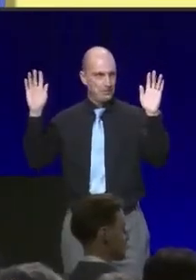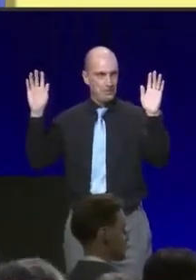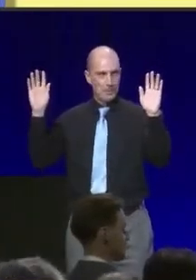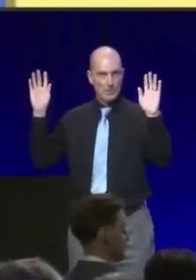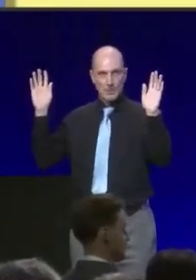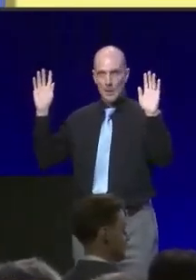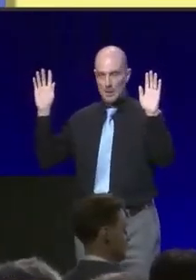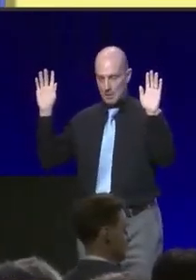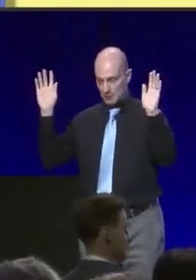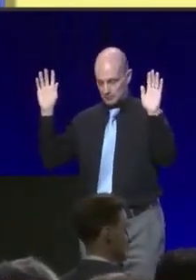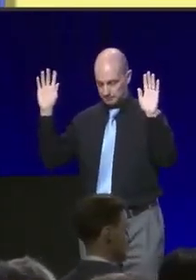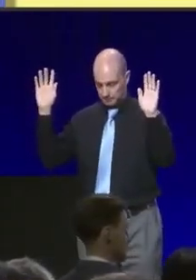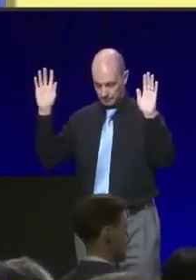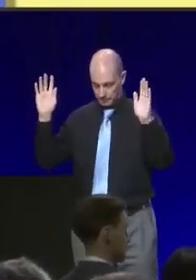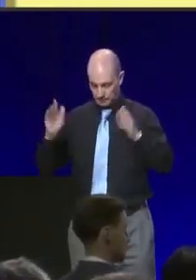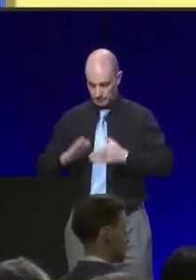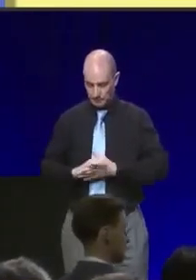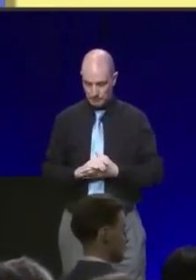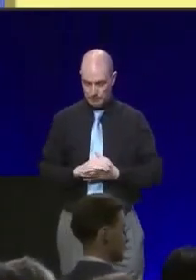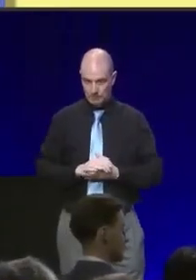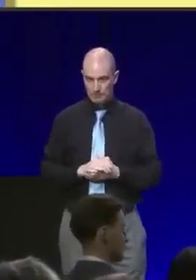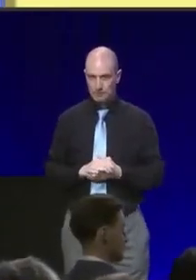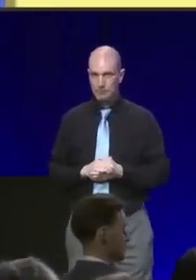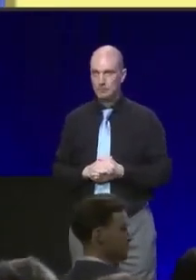So. So.